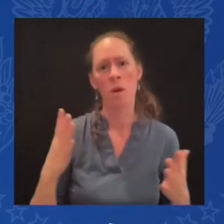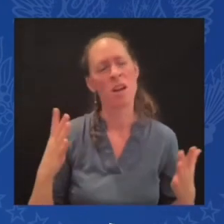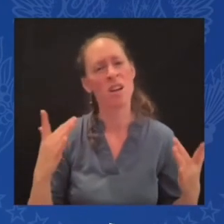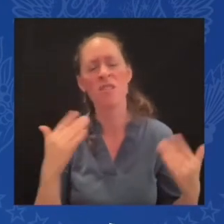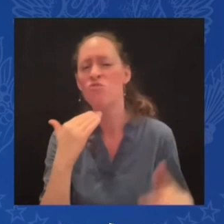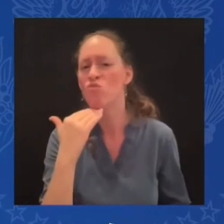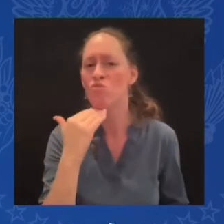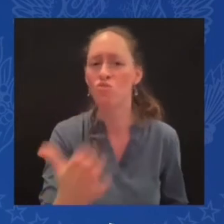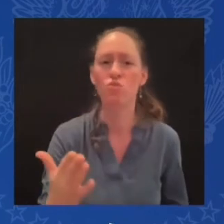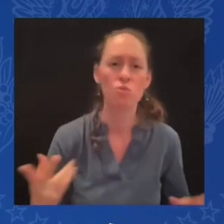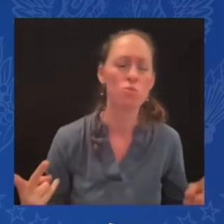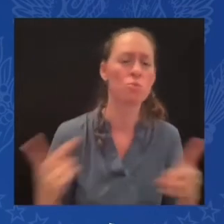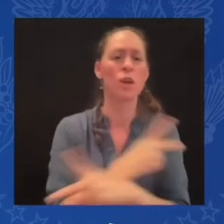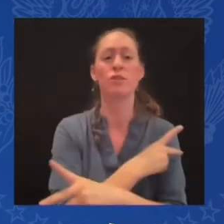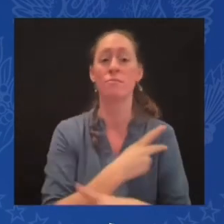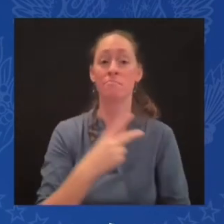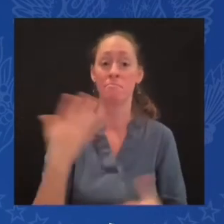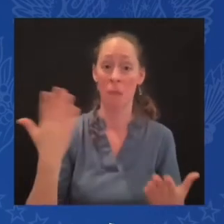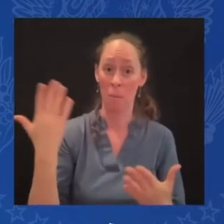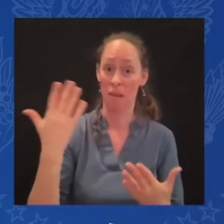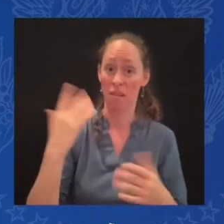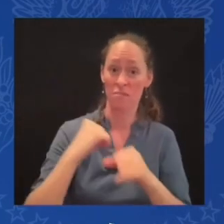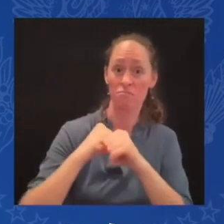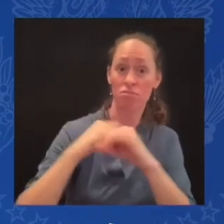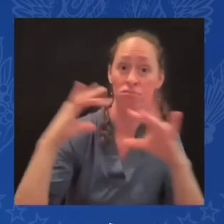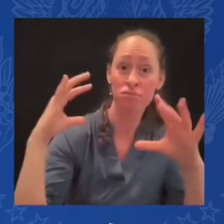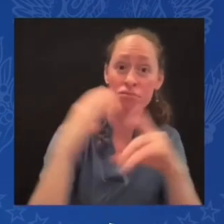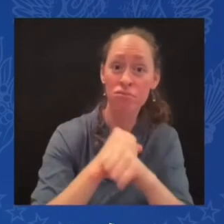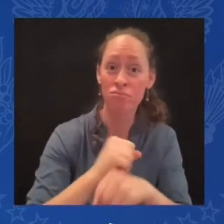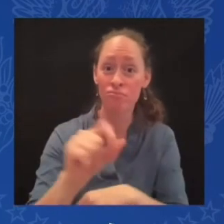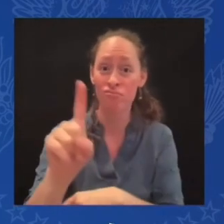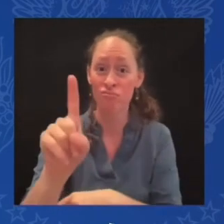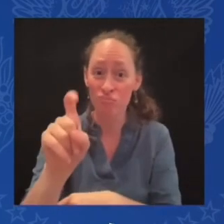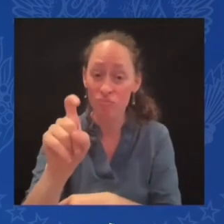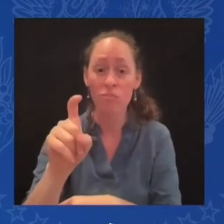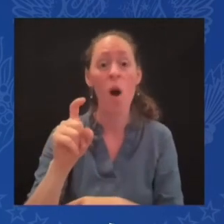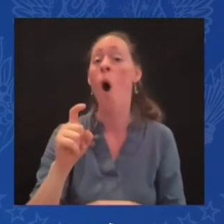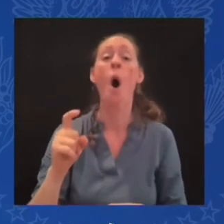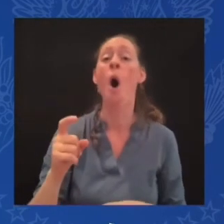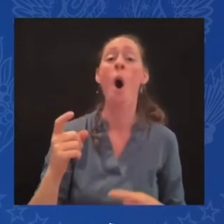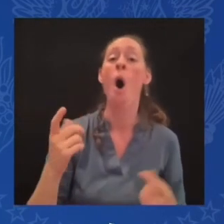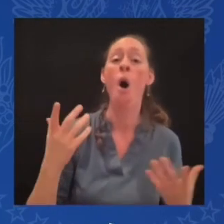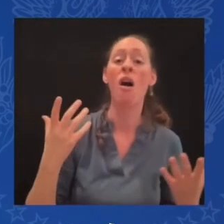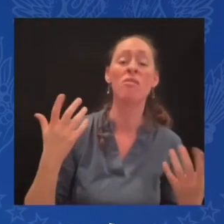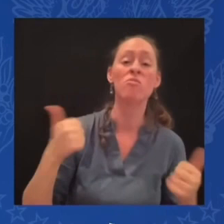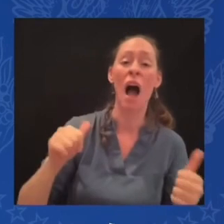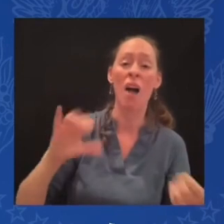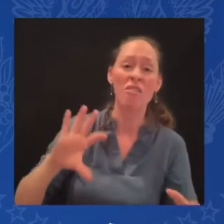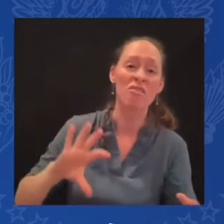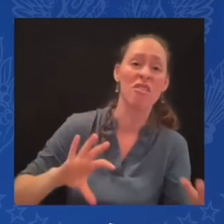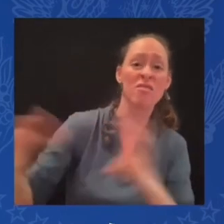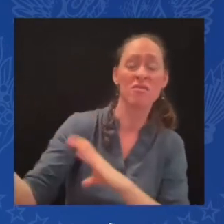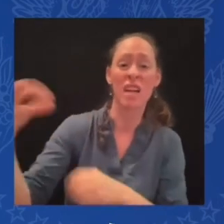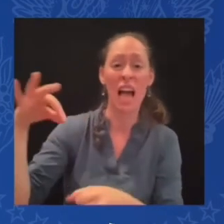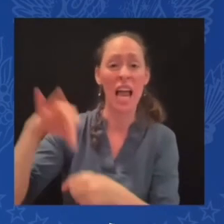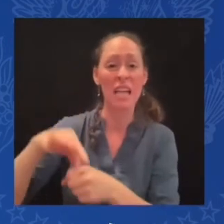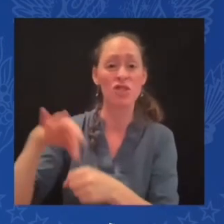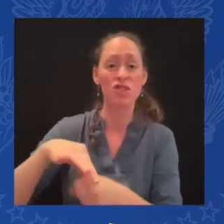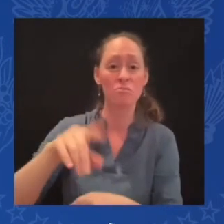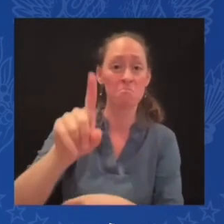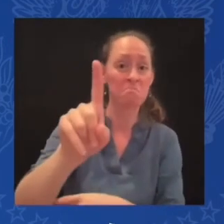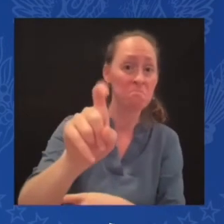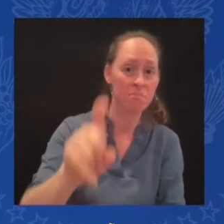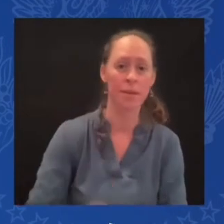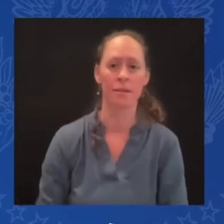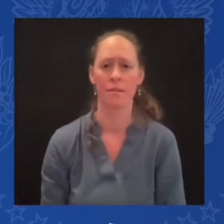they're already interfering in American elections. So that would not be anything new. They did that last time they tried to. But